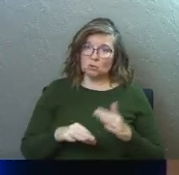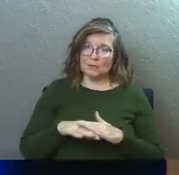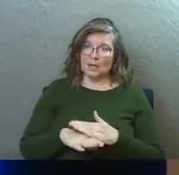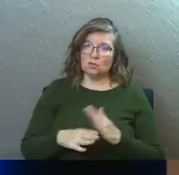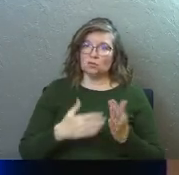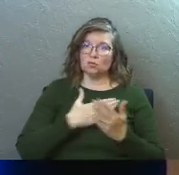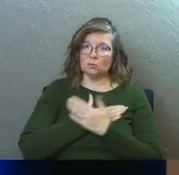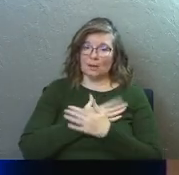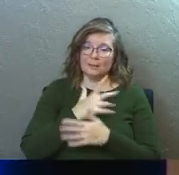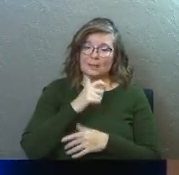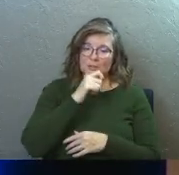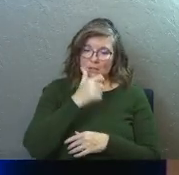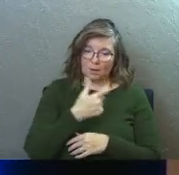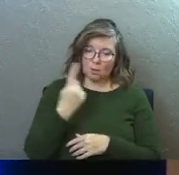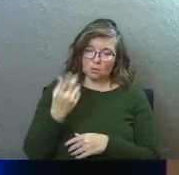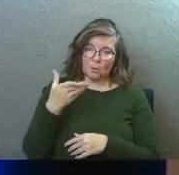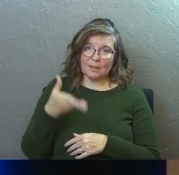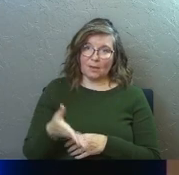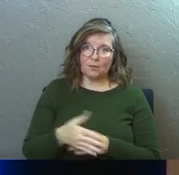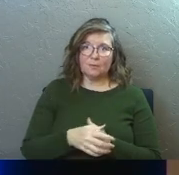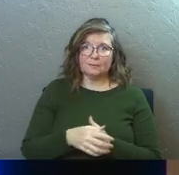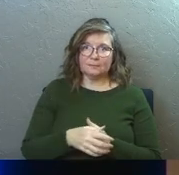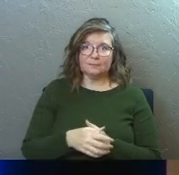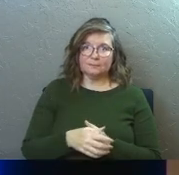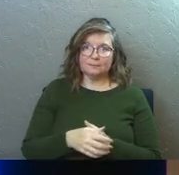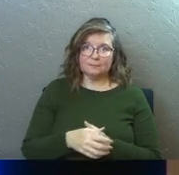enter into rest because again, tomorrow is always there.